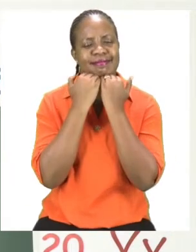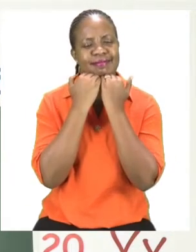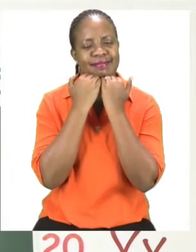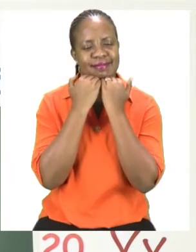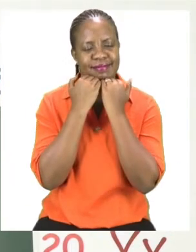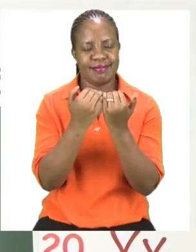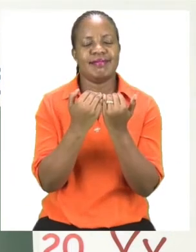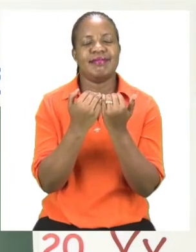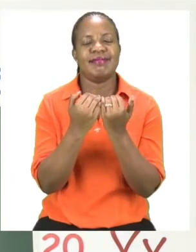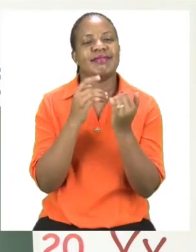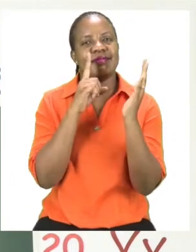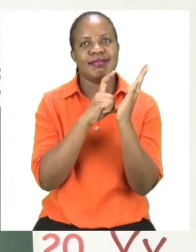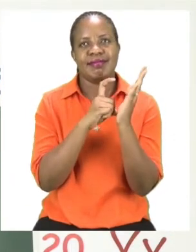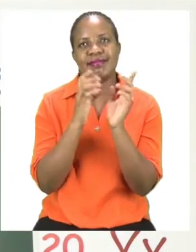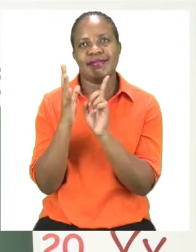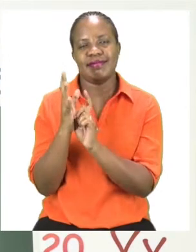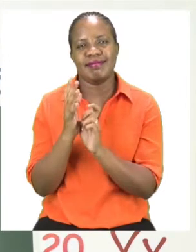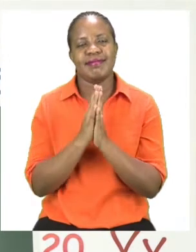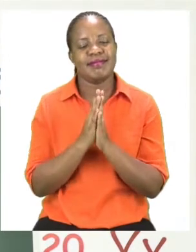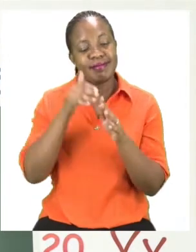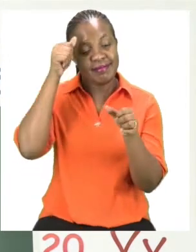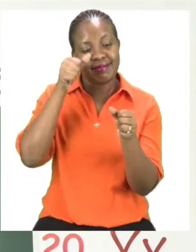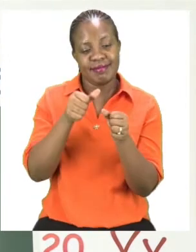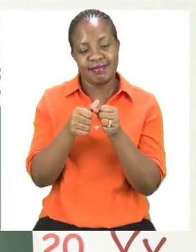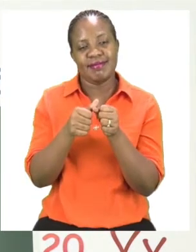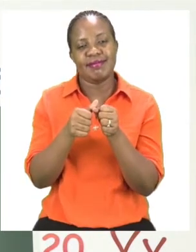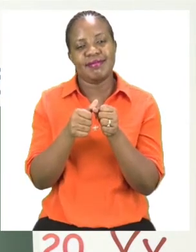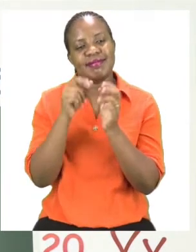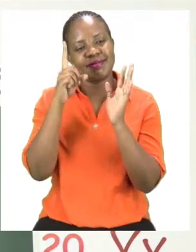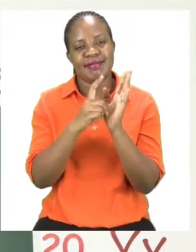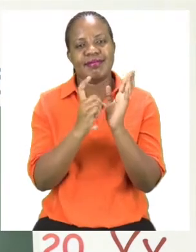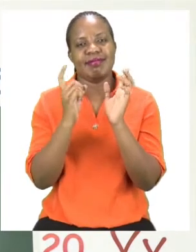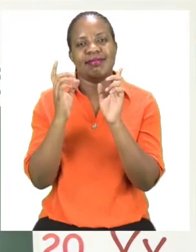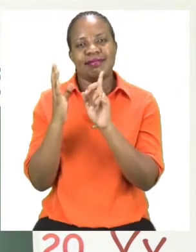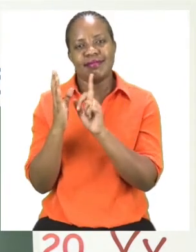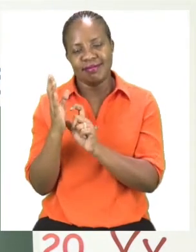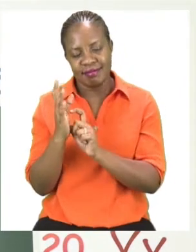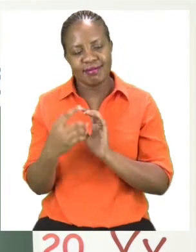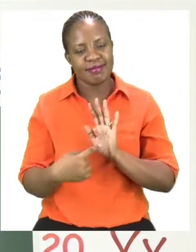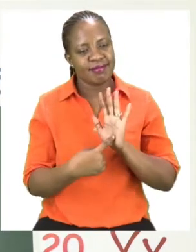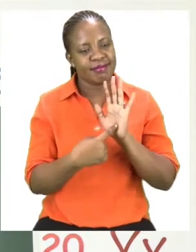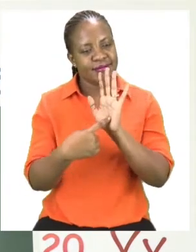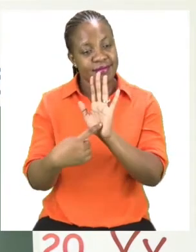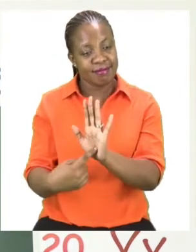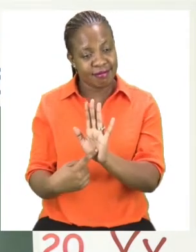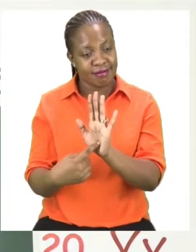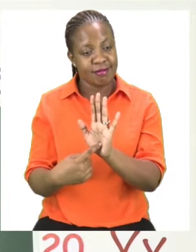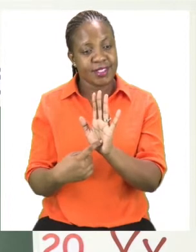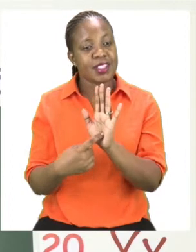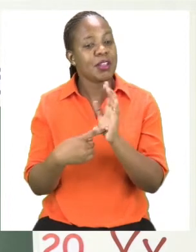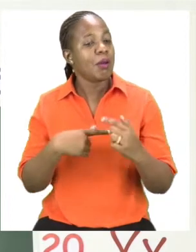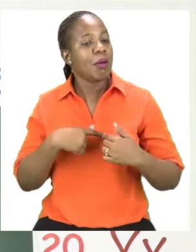sanitize. Now remember when you sanitize you are showing how much you care about the